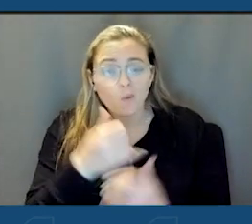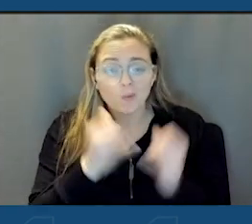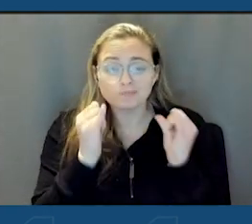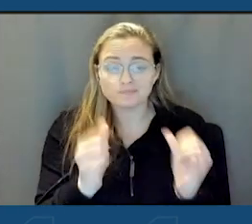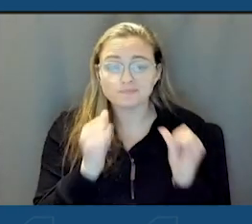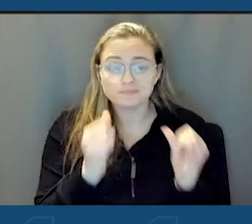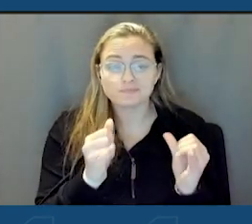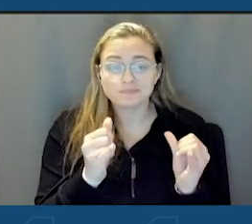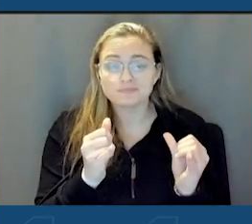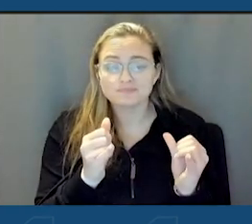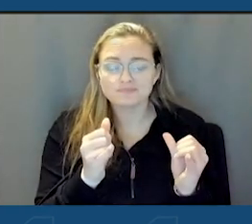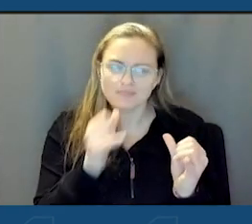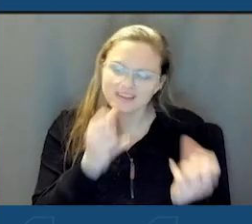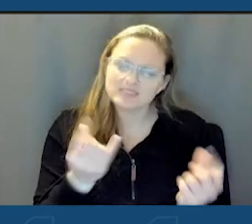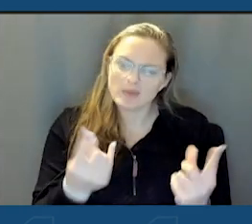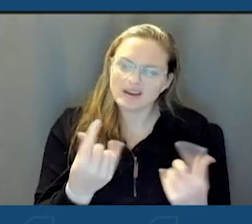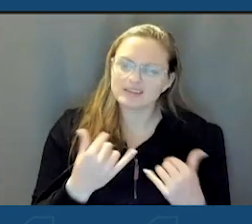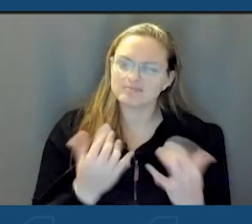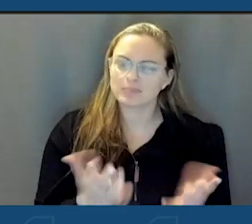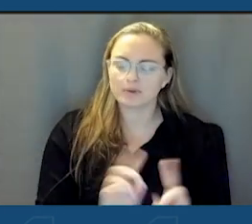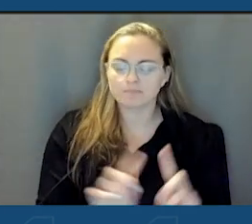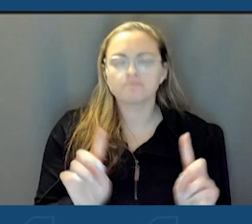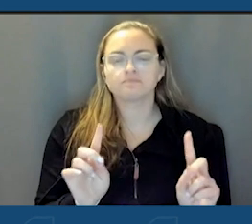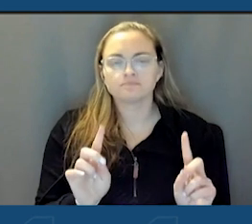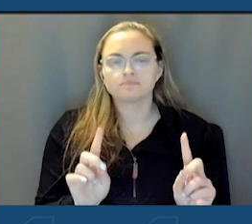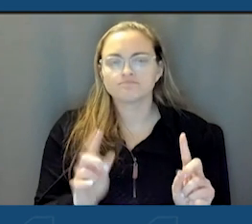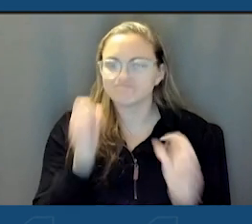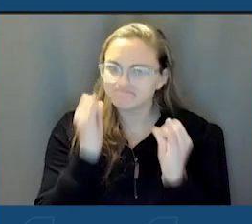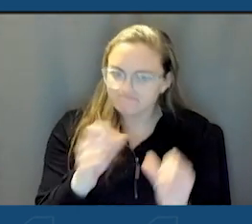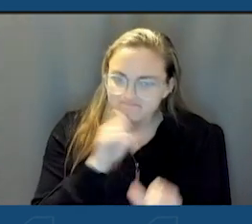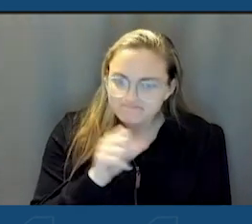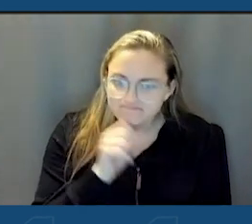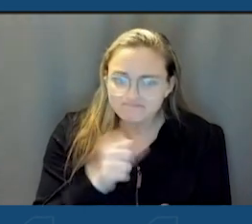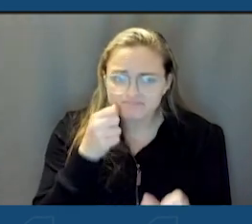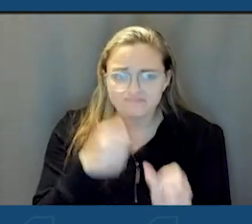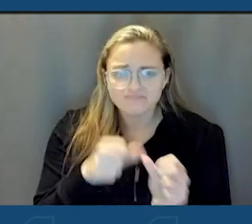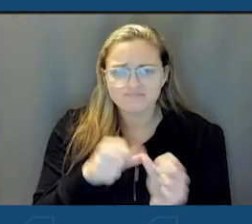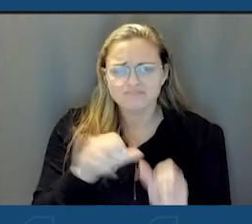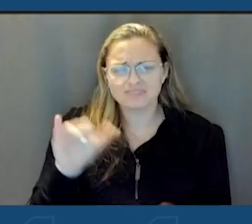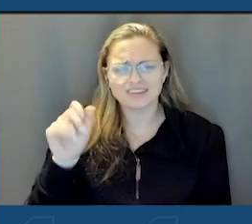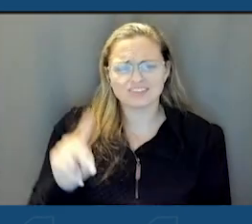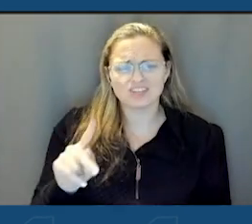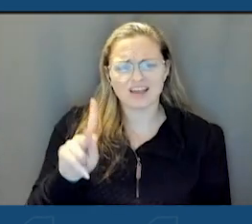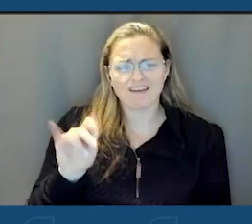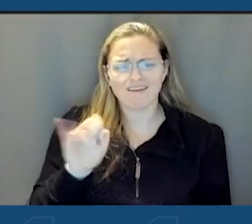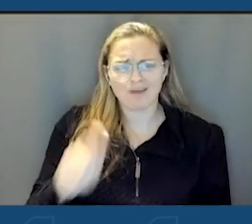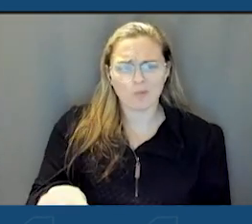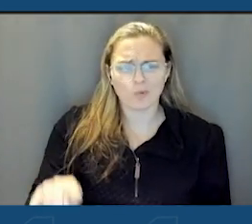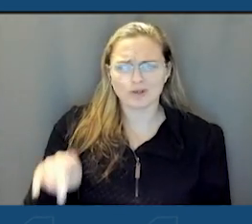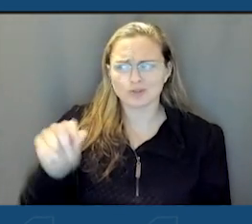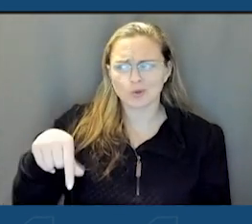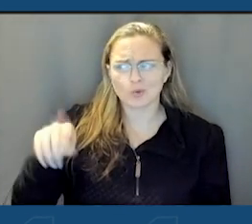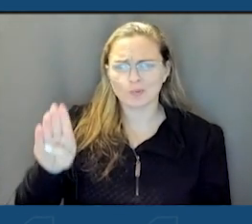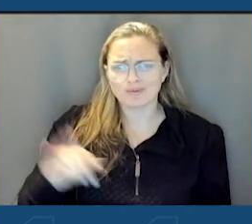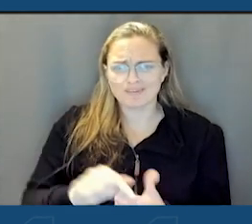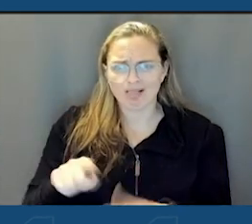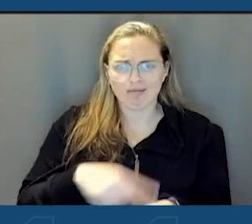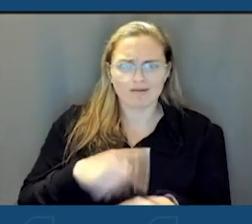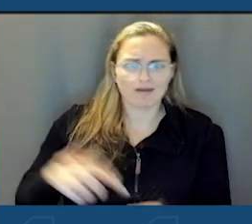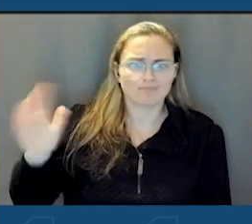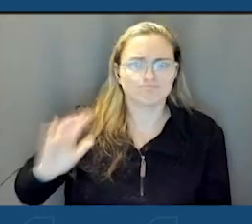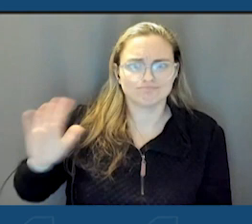this room anymore, as old as I am. But I remember when Jack Kemp was the quarterback. That's how long I go back.